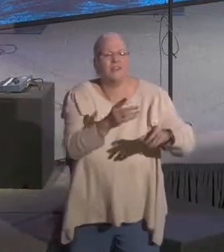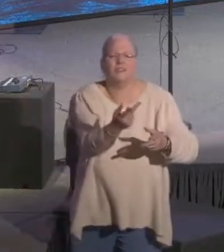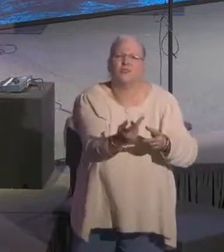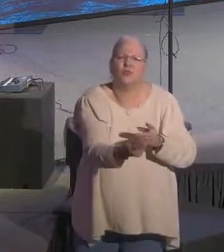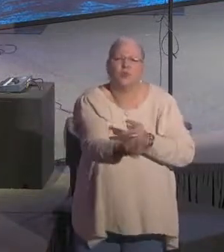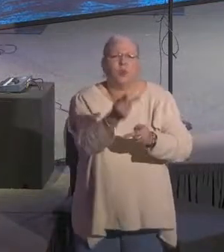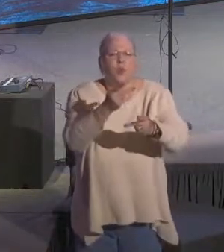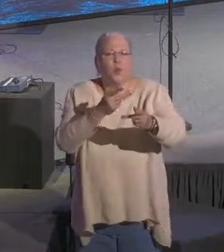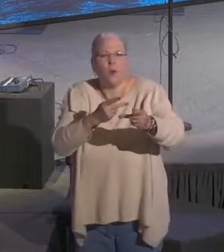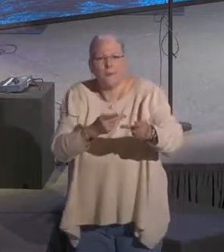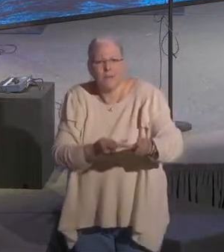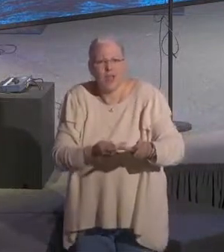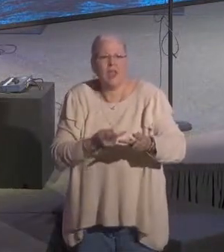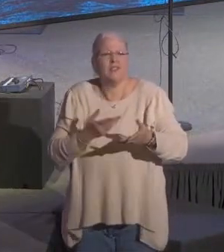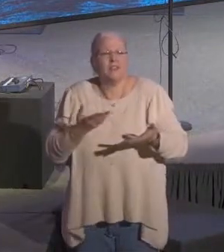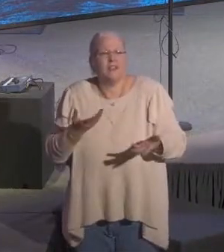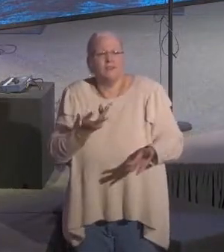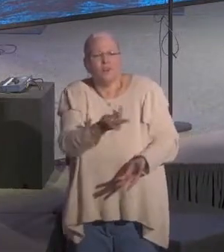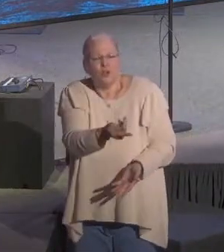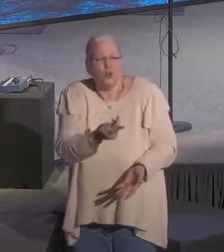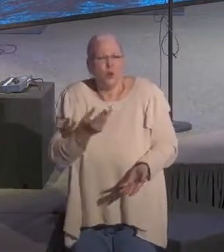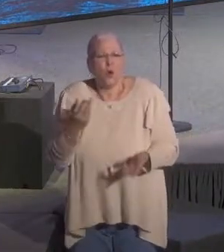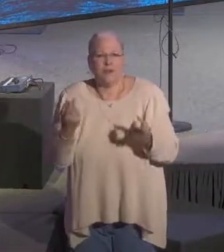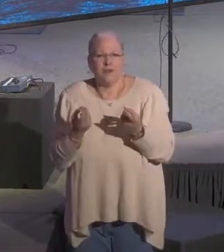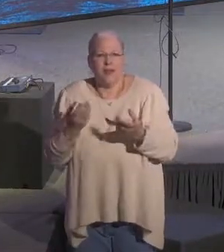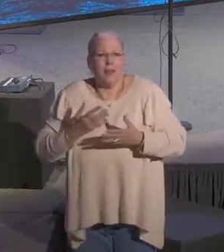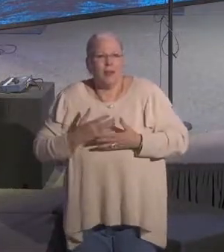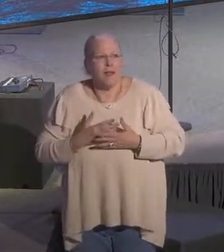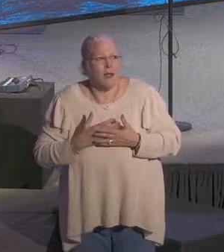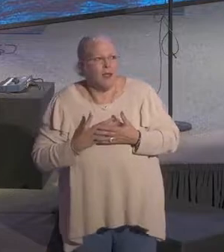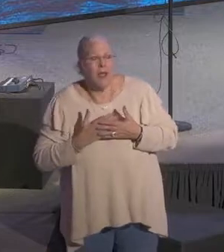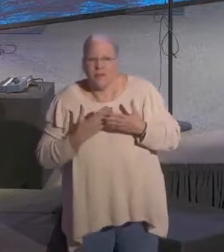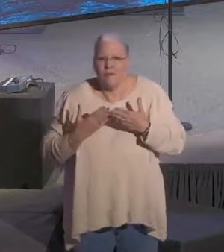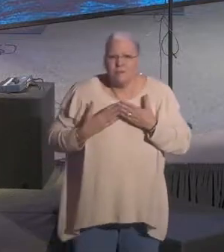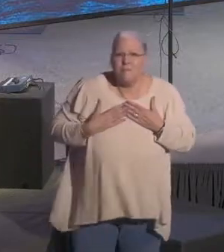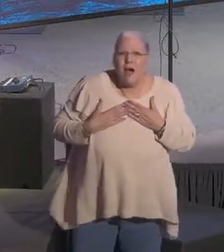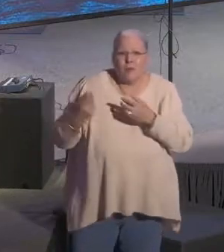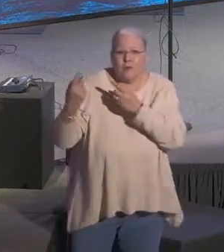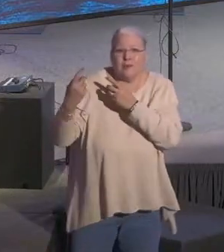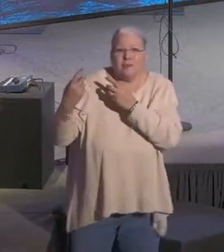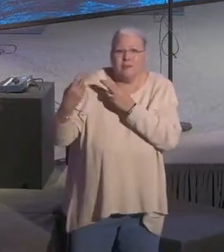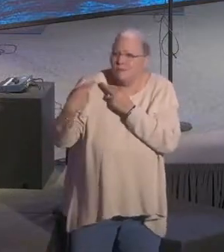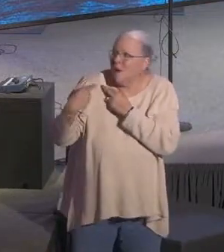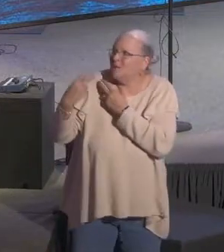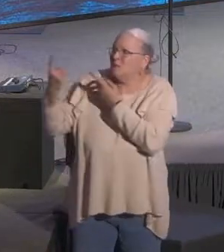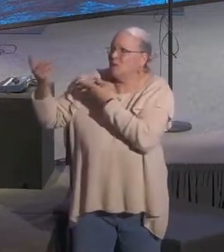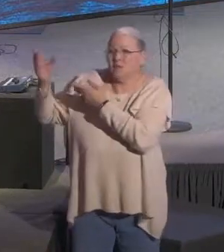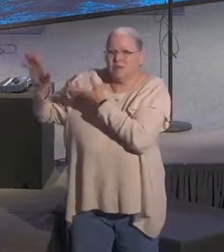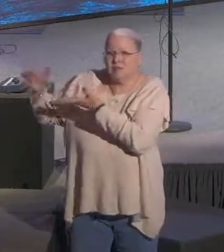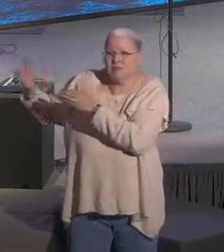Jesus was not a martyr like many other martyrs. He's a savior.